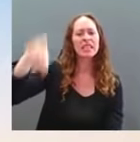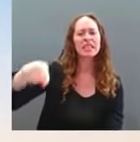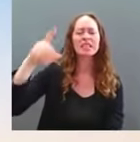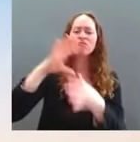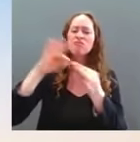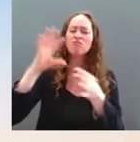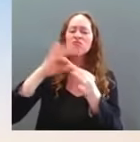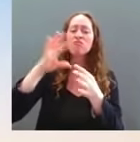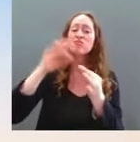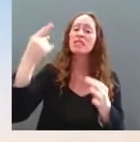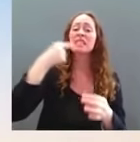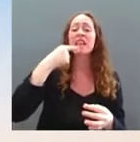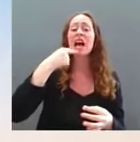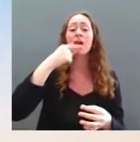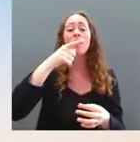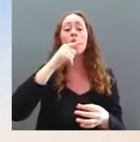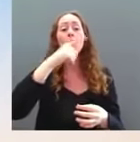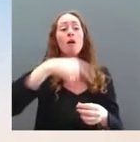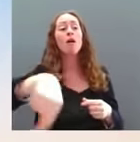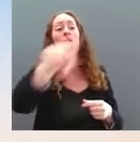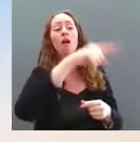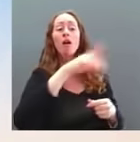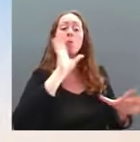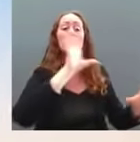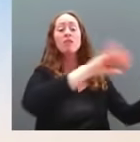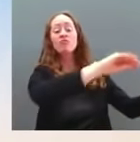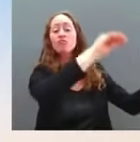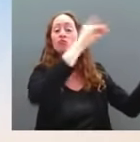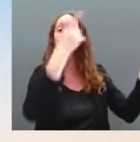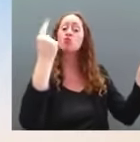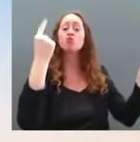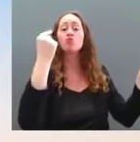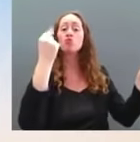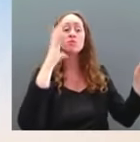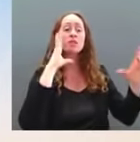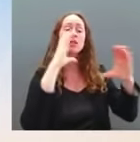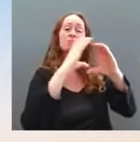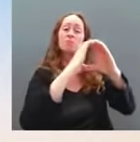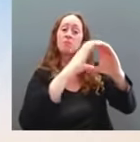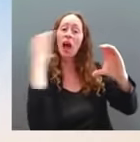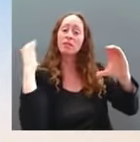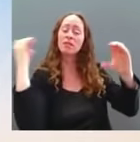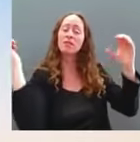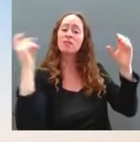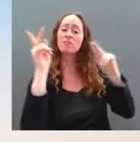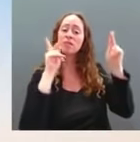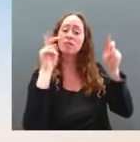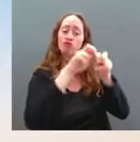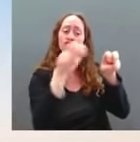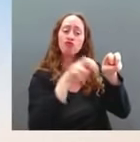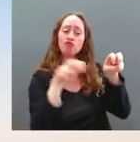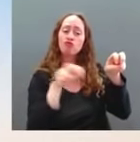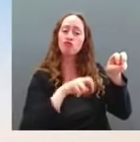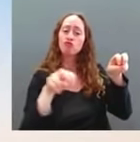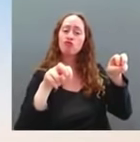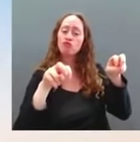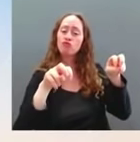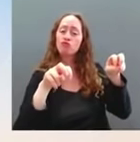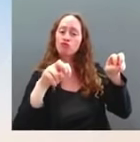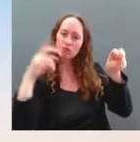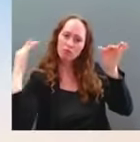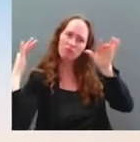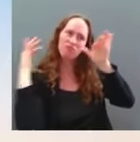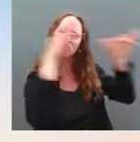the governor would be doing that under. I think it's pretty clear this is a publicity stunt. His own office admits that a migrant would need to